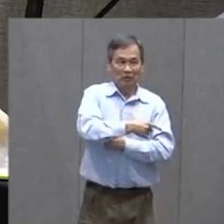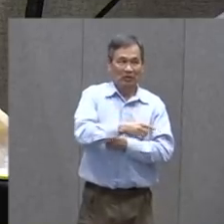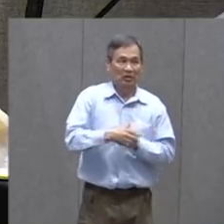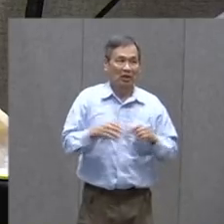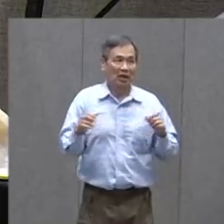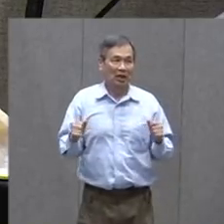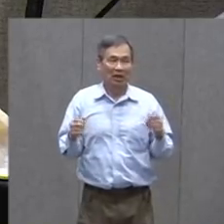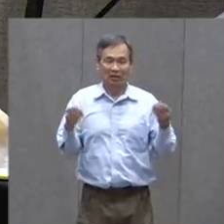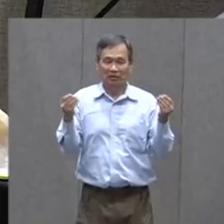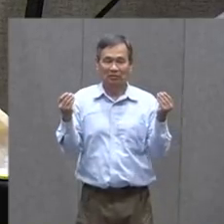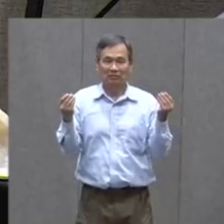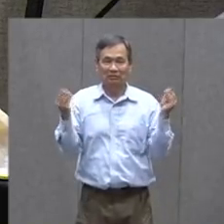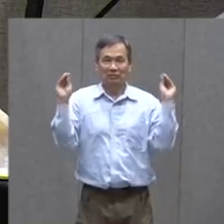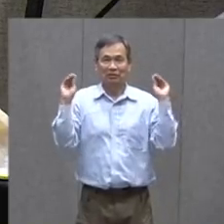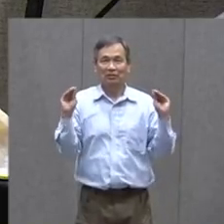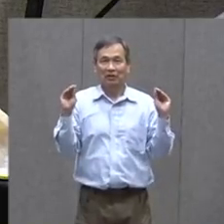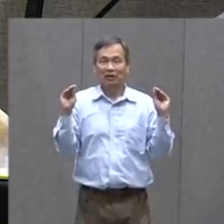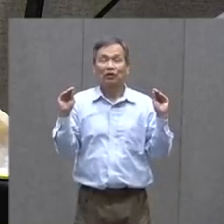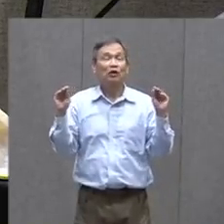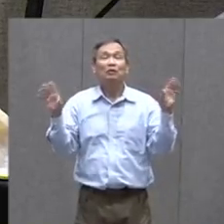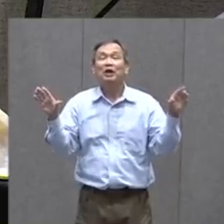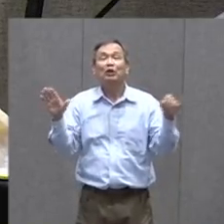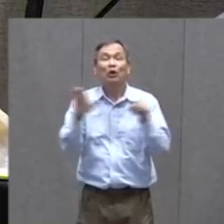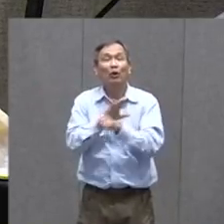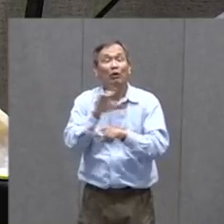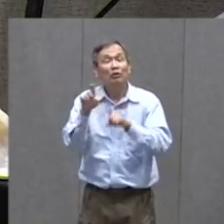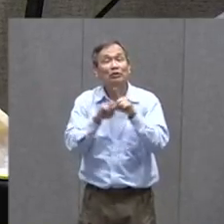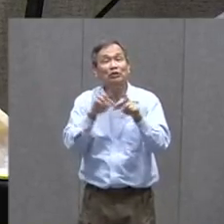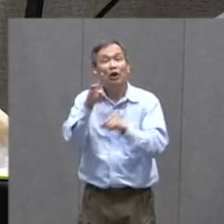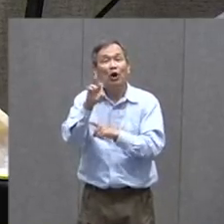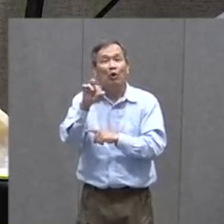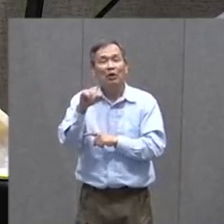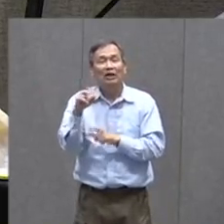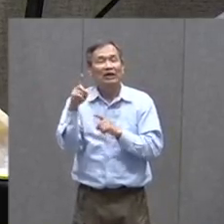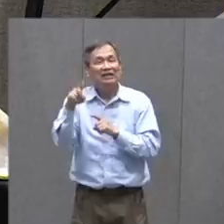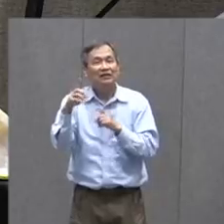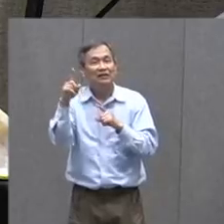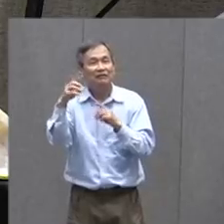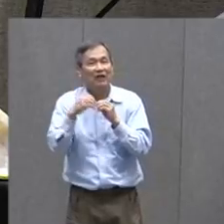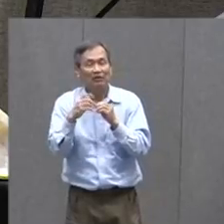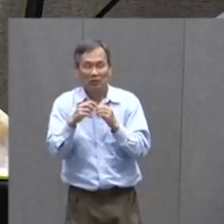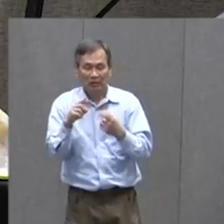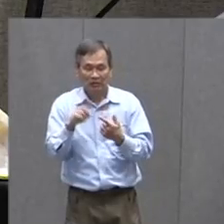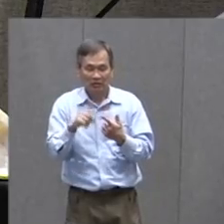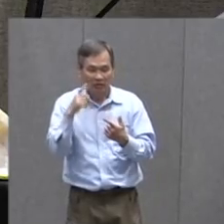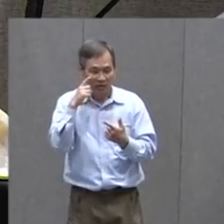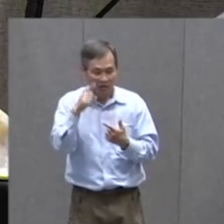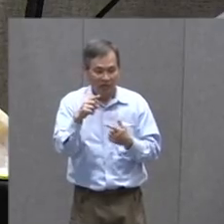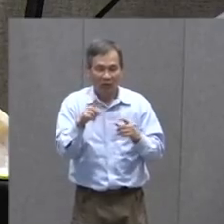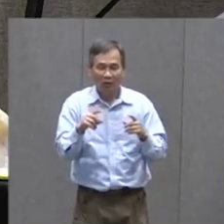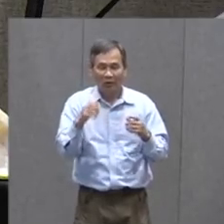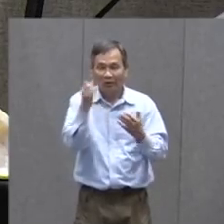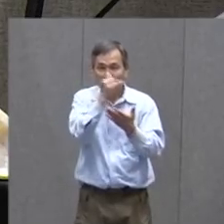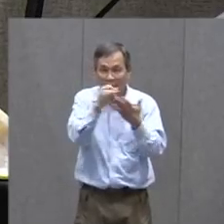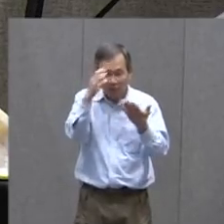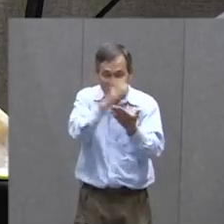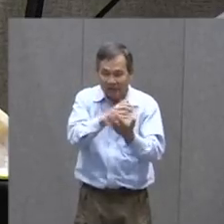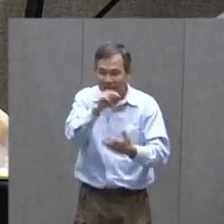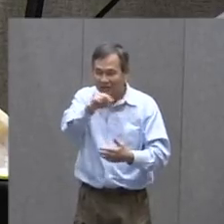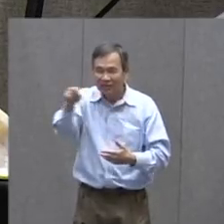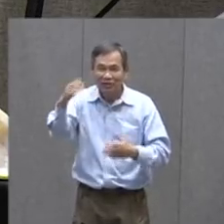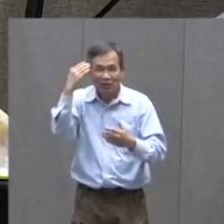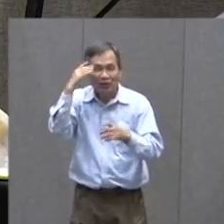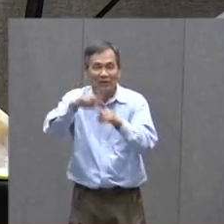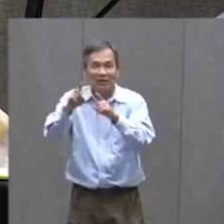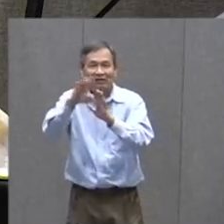probably recreate The entire Star Wars tale If I could find pictures Or cut them out Or draw pictures Of the